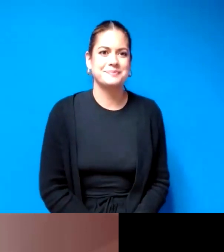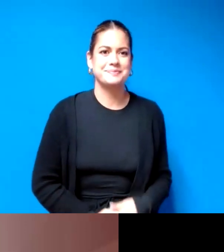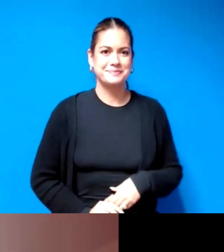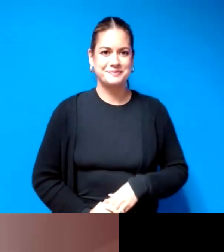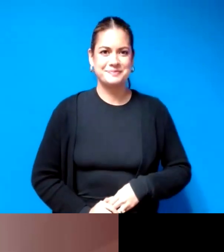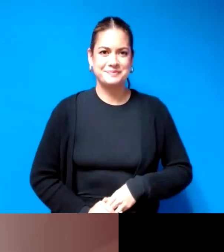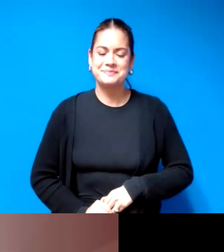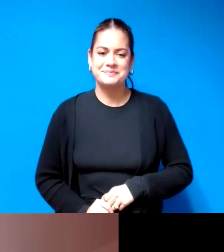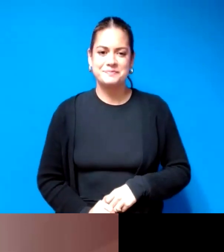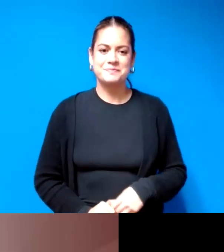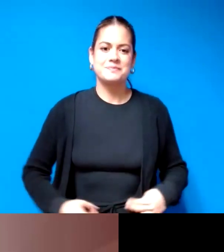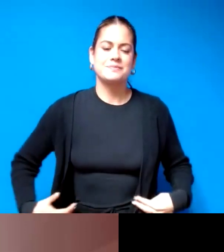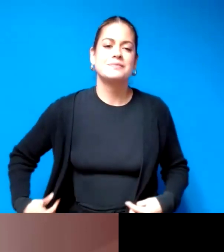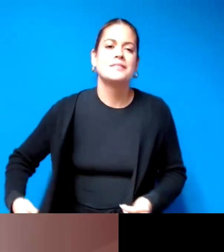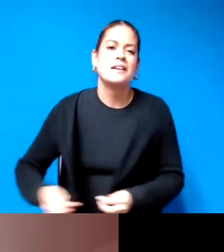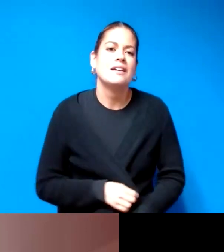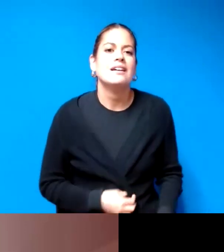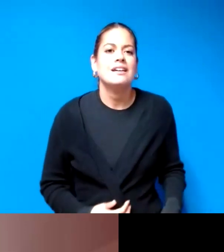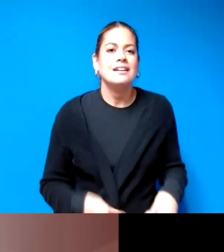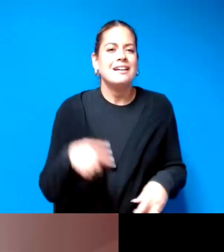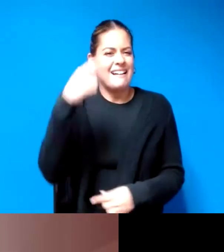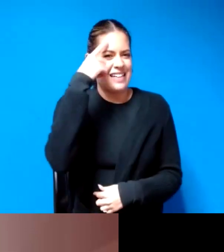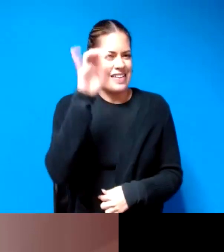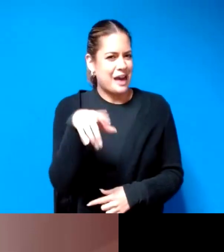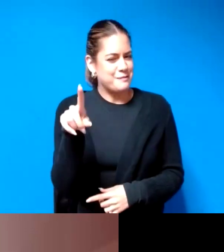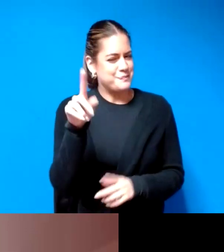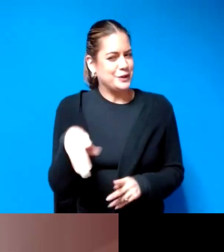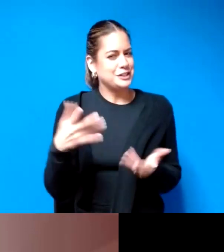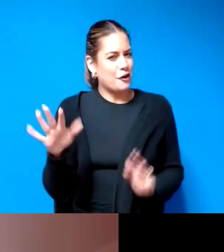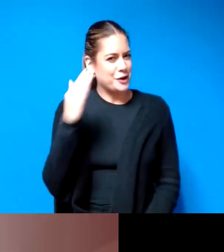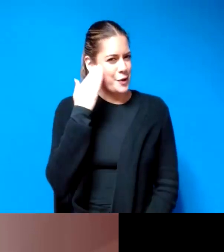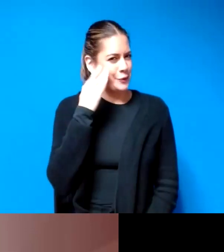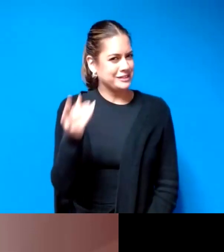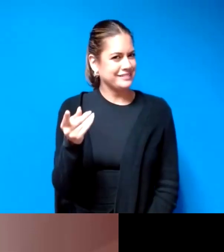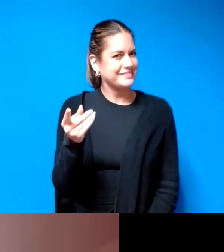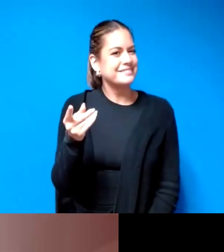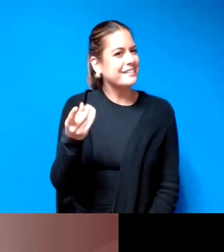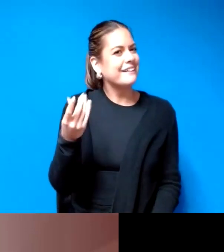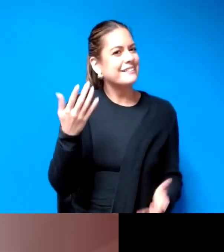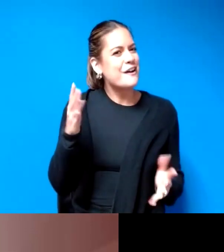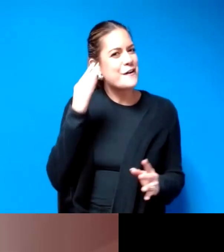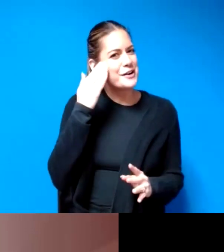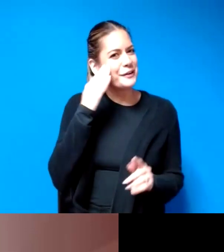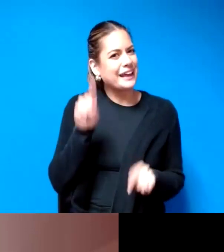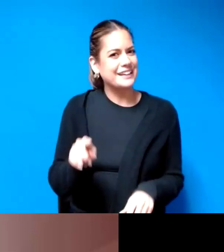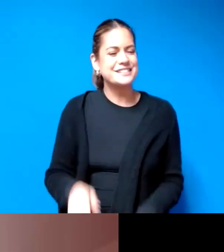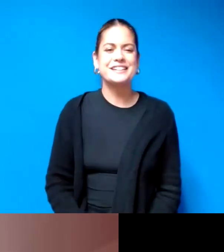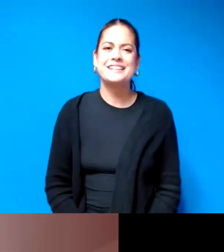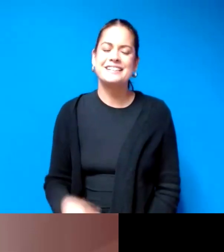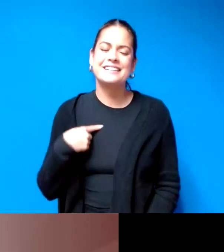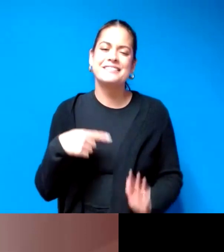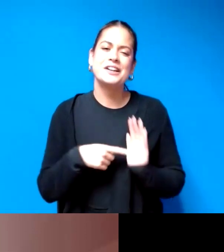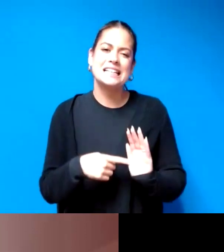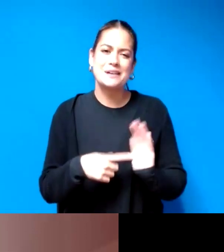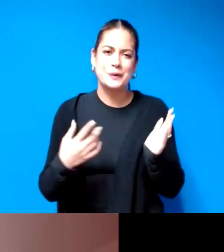like well i think that question is asked because the person knows what role that has had right i'd give you example i was